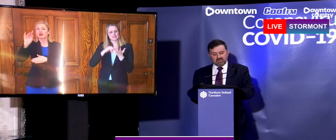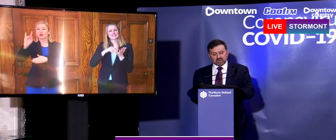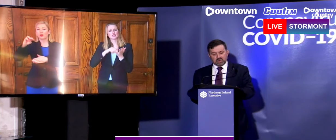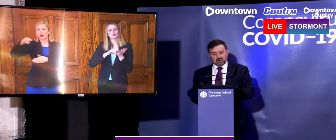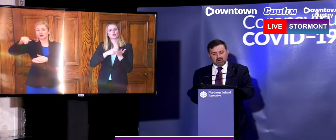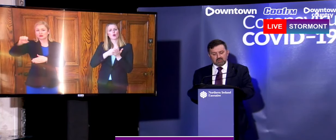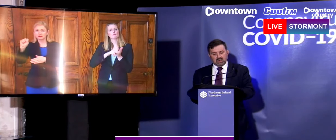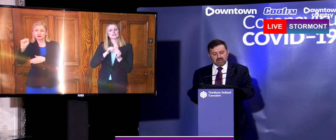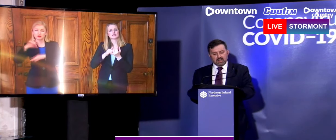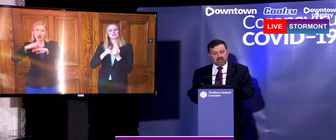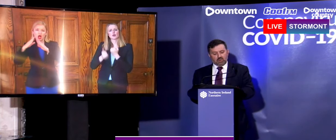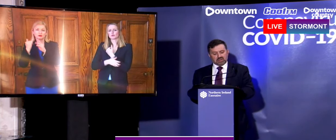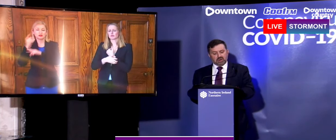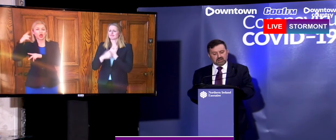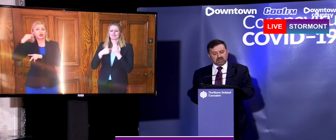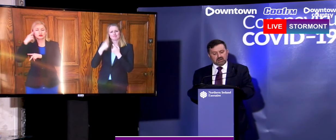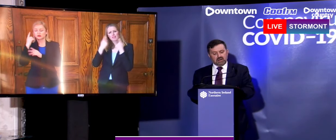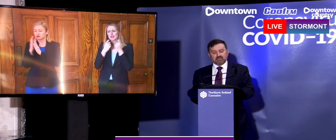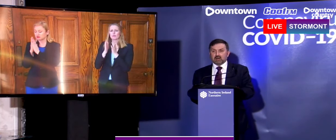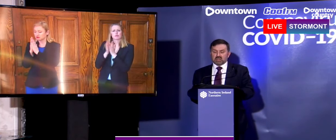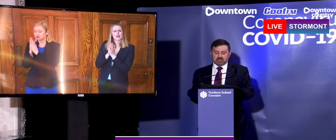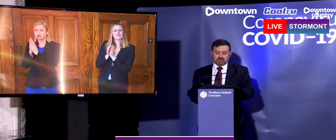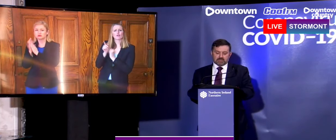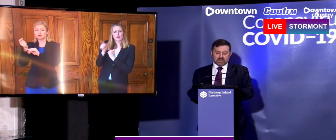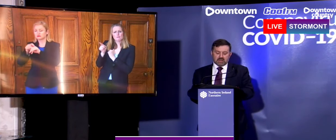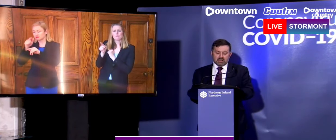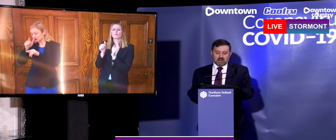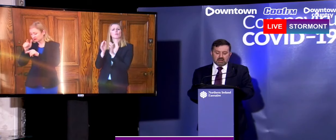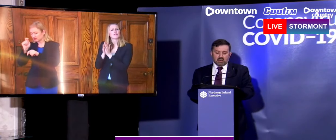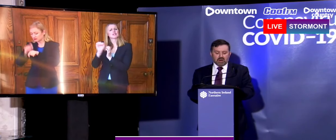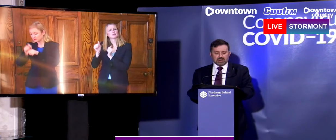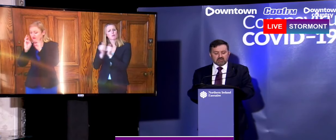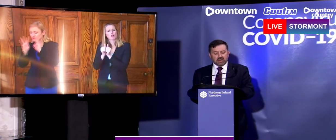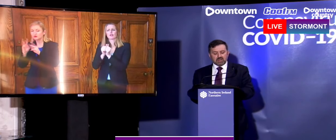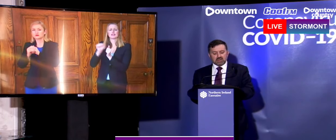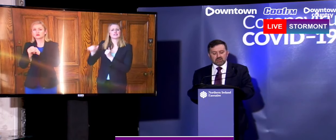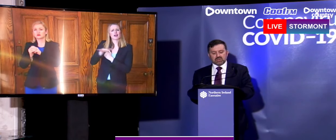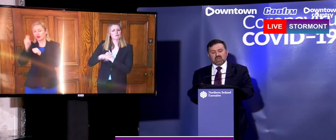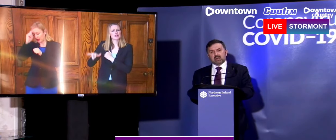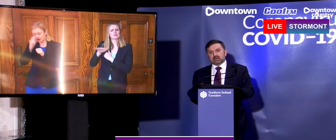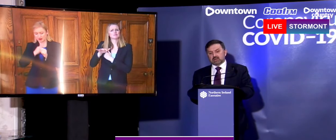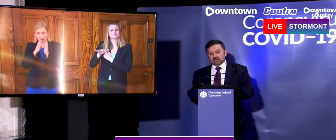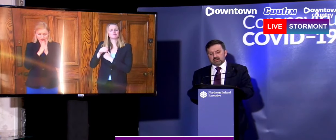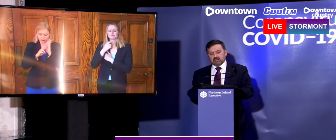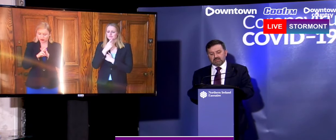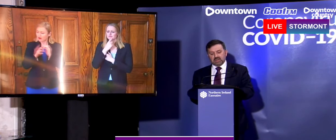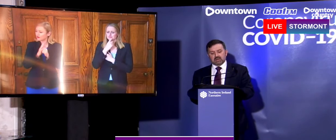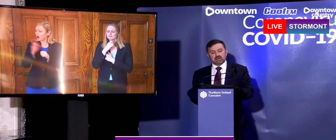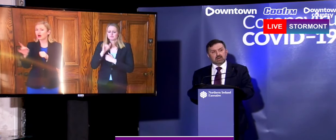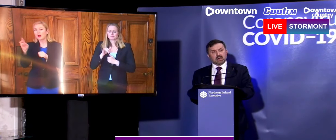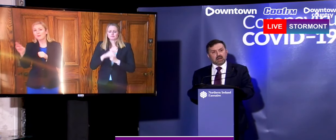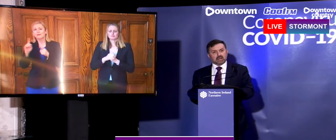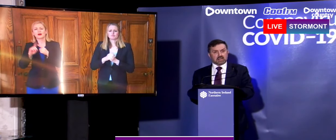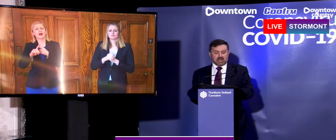are with him for a speedy recovery and with his partner and family. A partner and family who share the